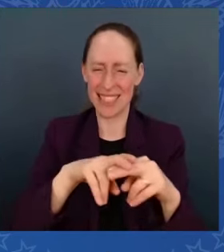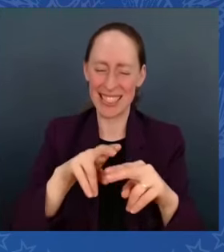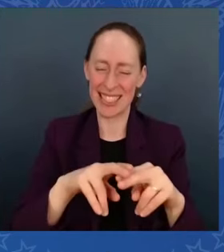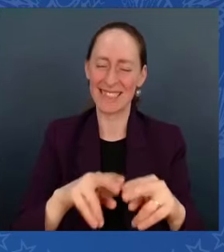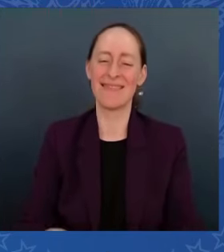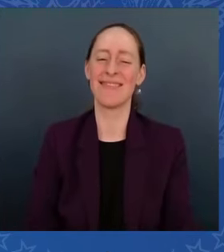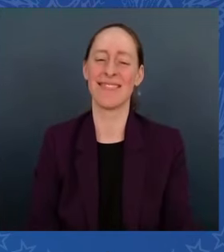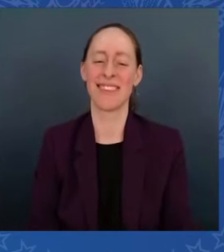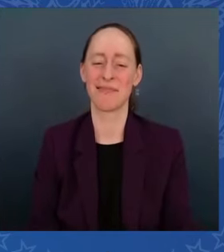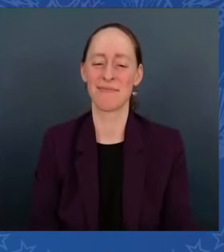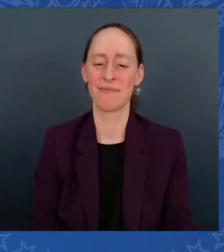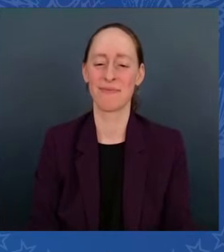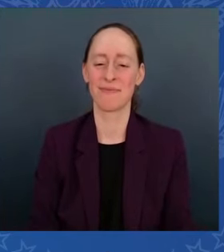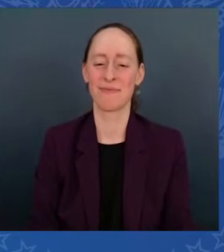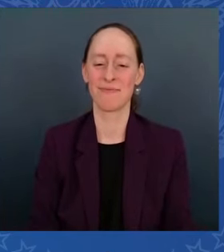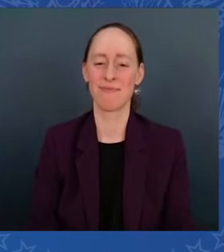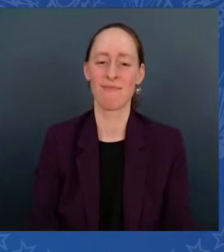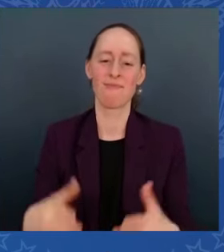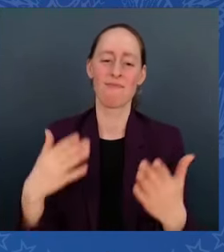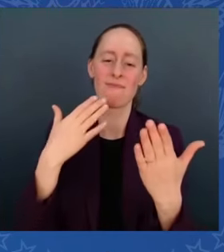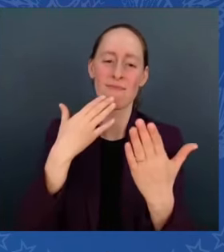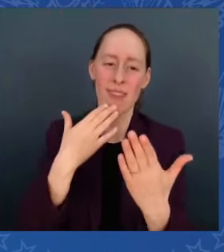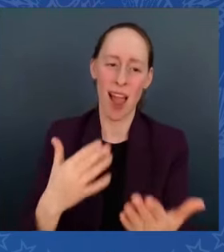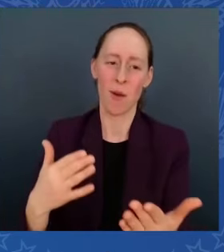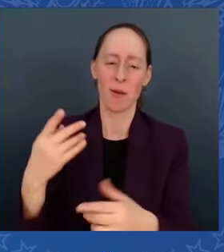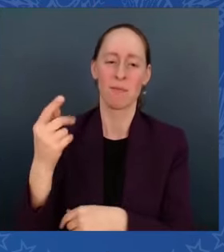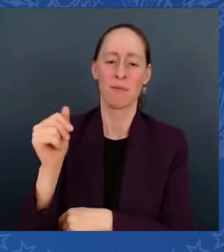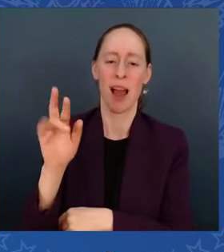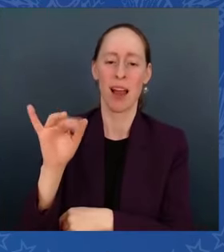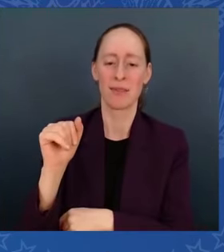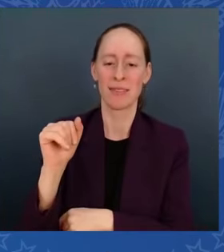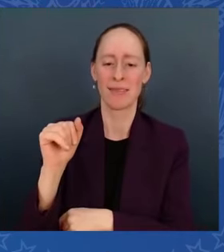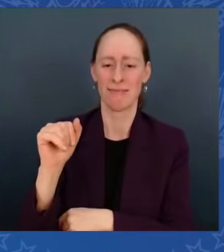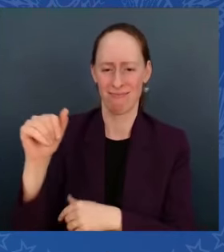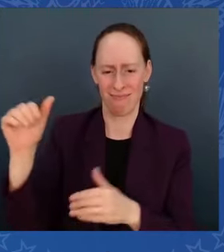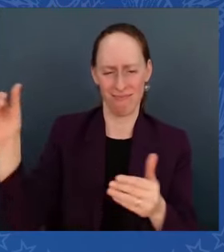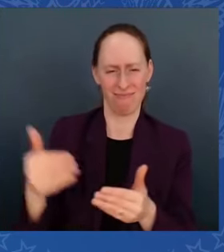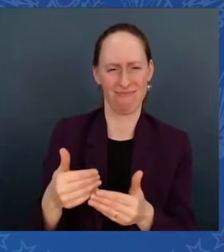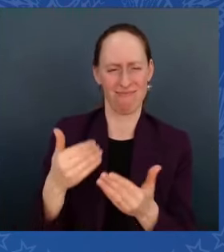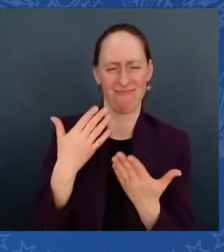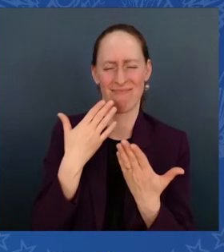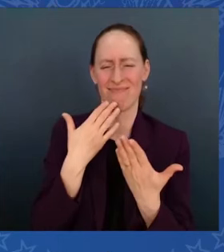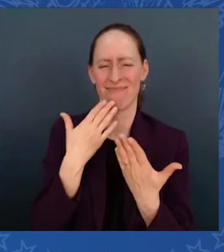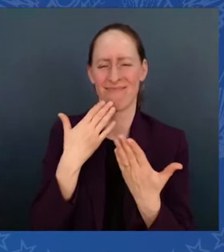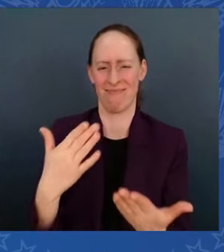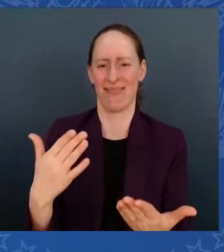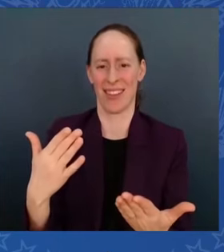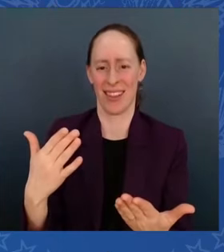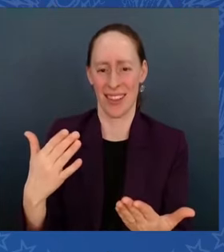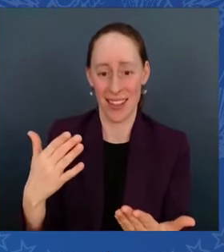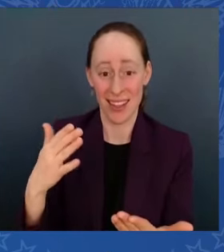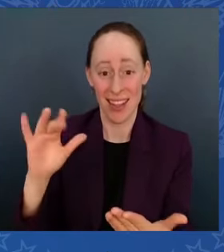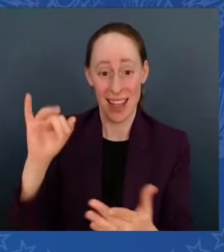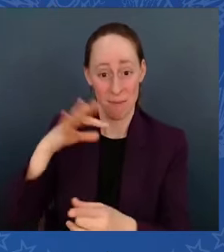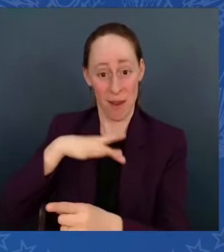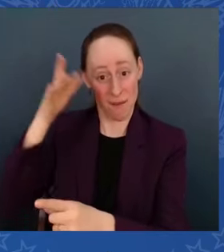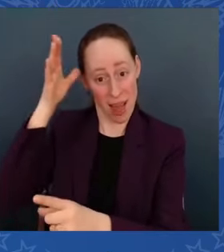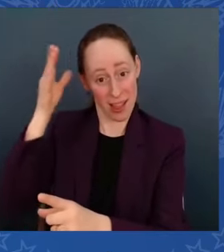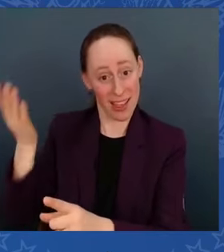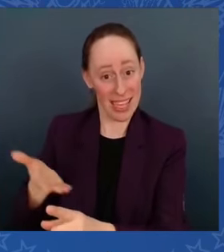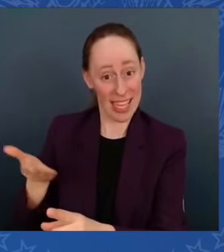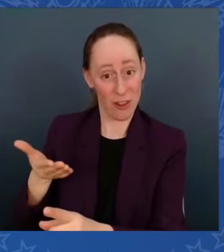Thank you, Paris, that introduction. And by the way, if my father were here, he said, I apologize for my back.